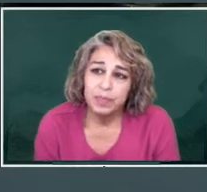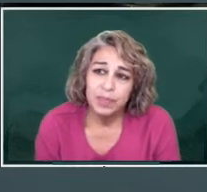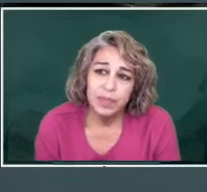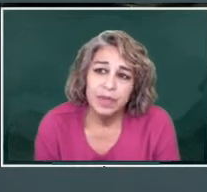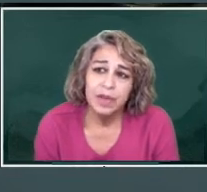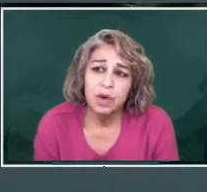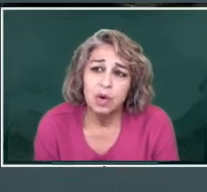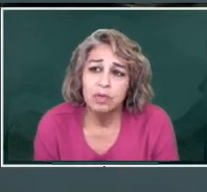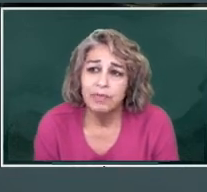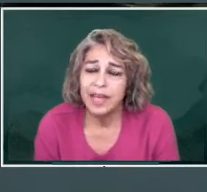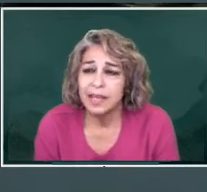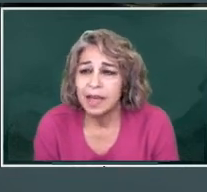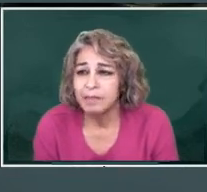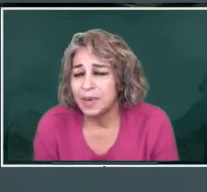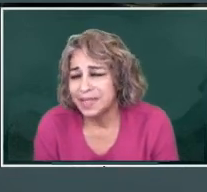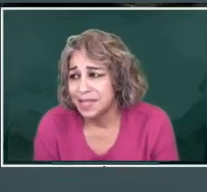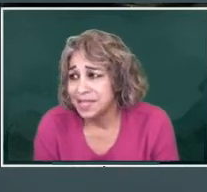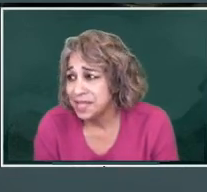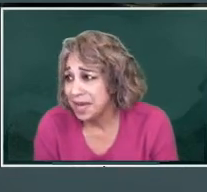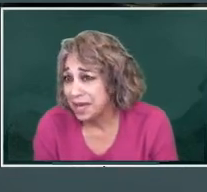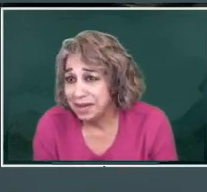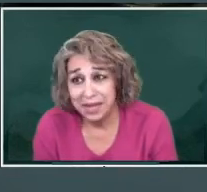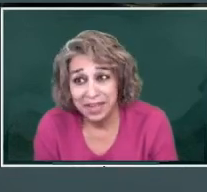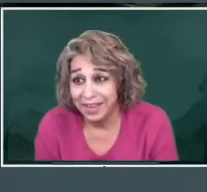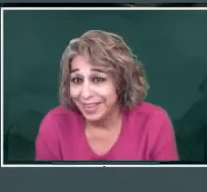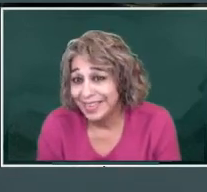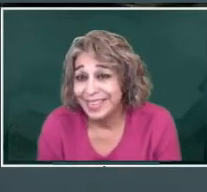The whole valley of Neuropan.